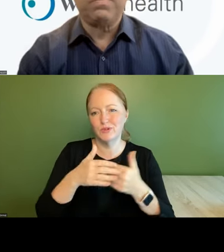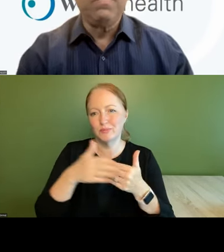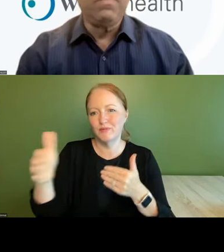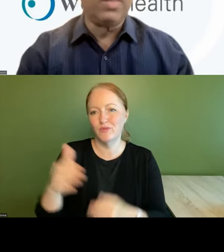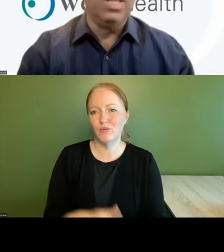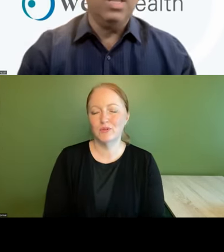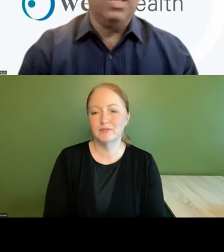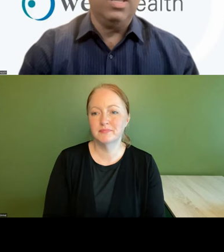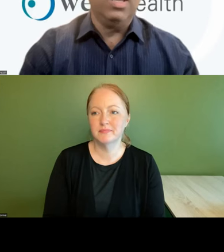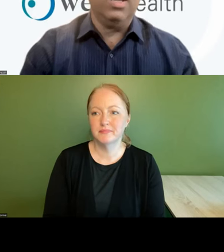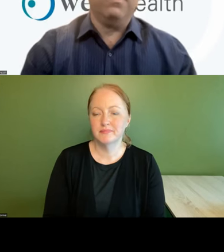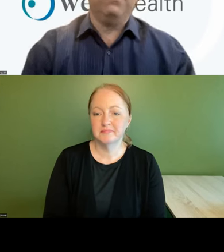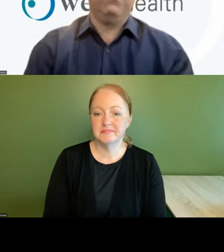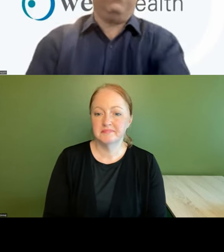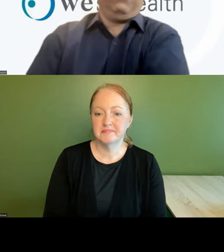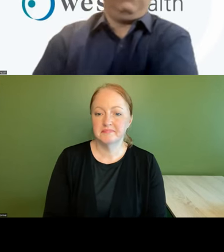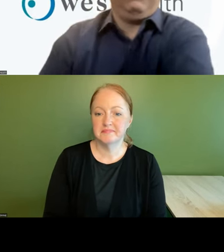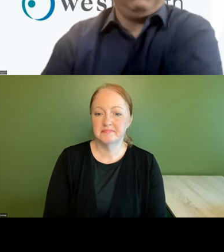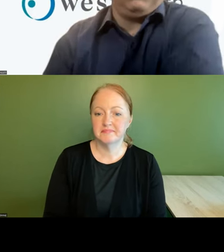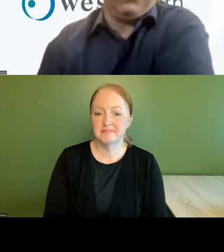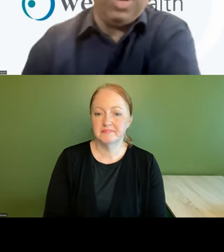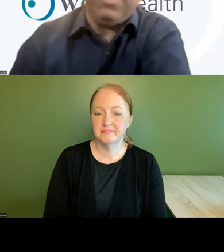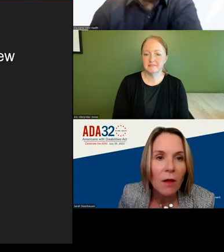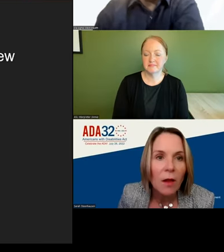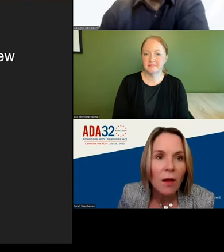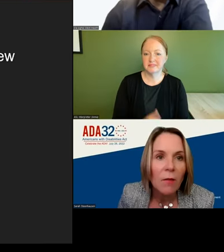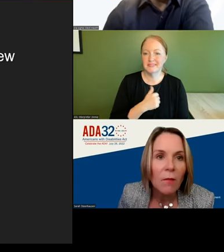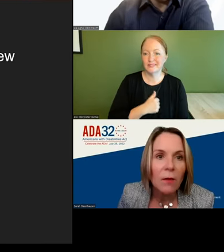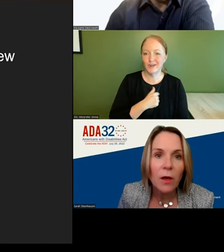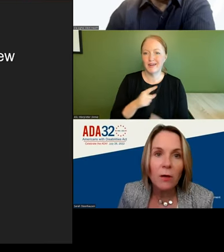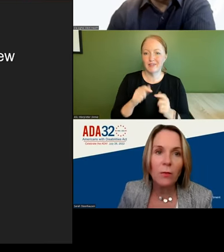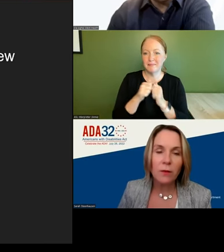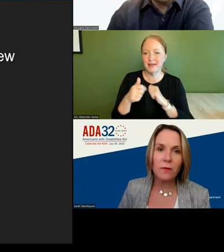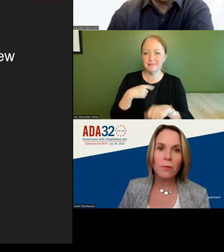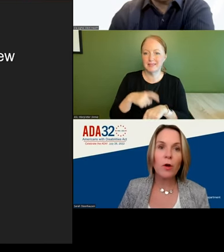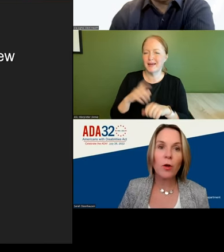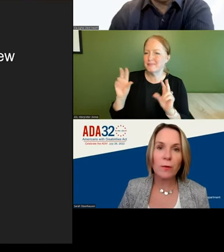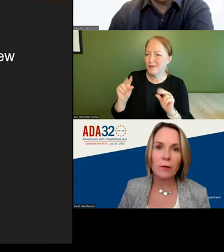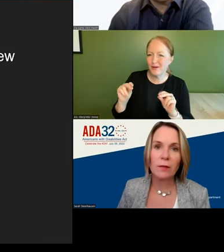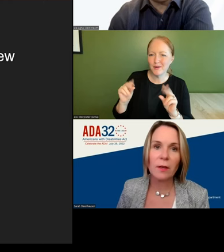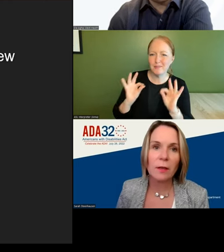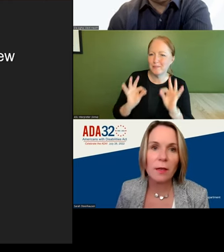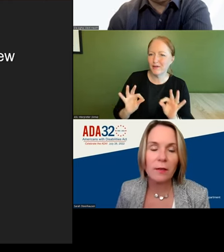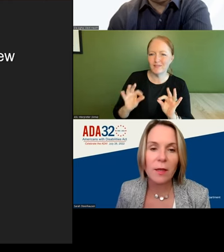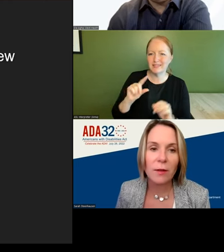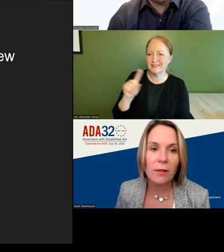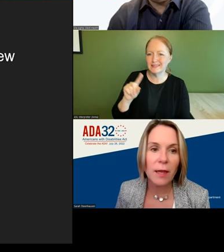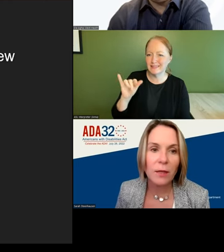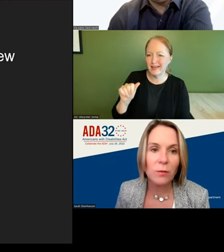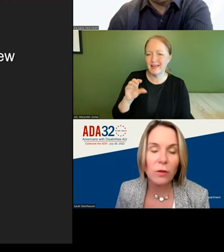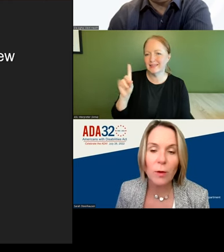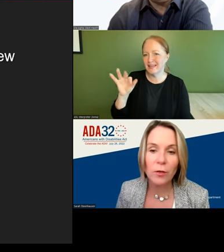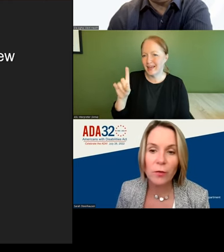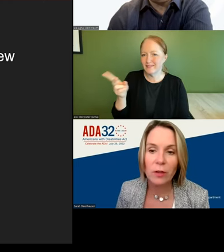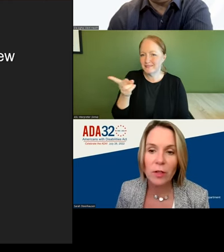great sorry if i went a few minutes over no this is perfect zia and david